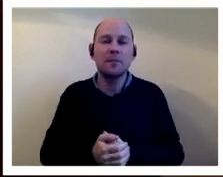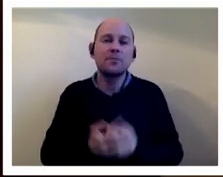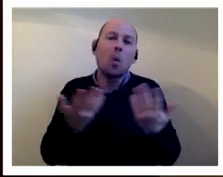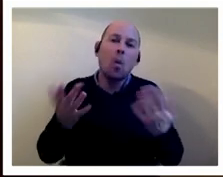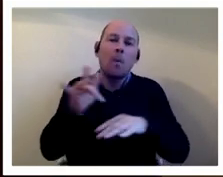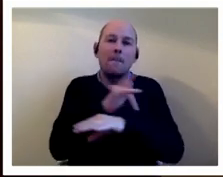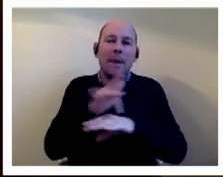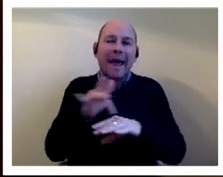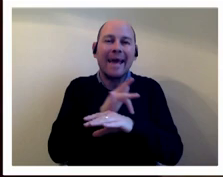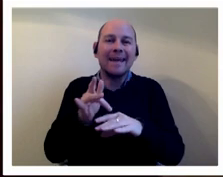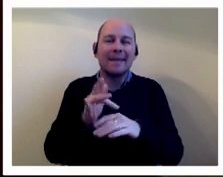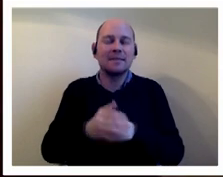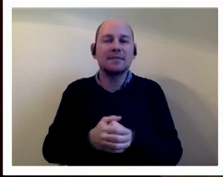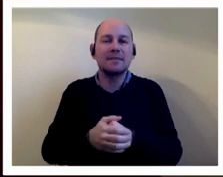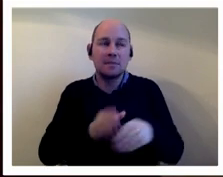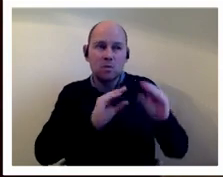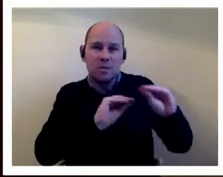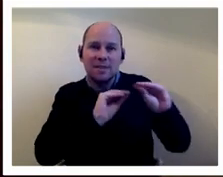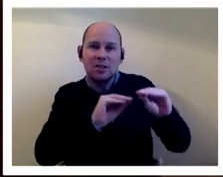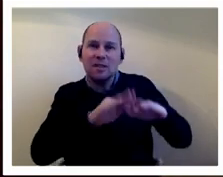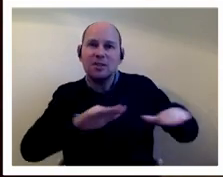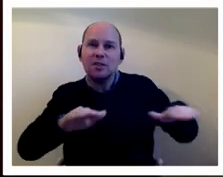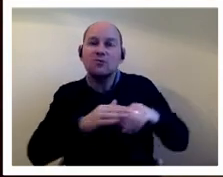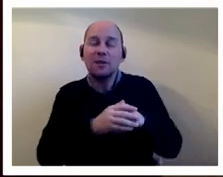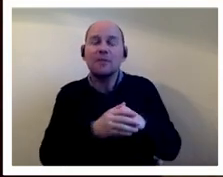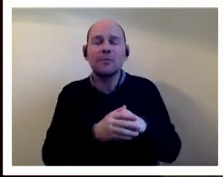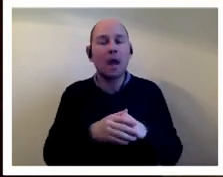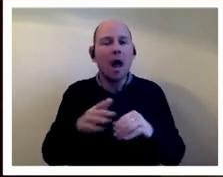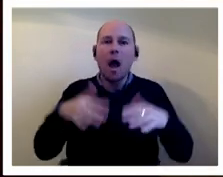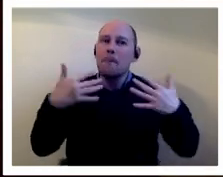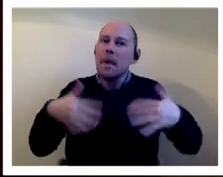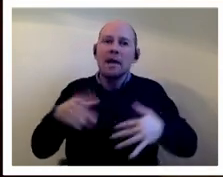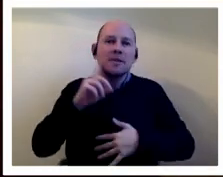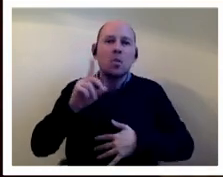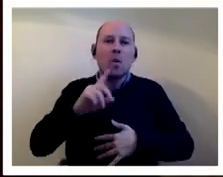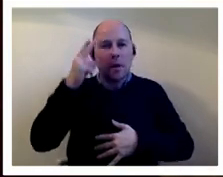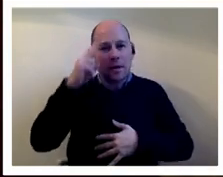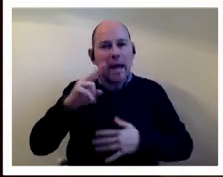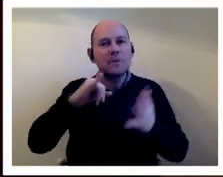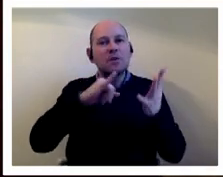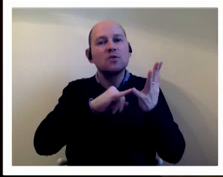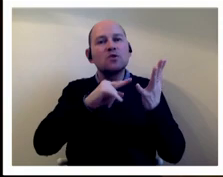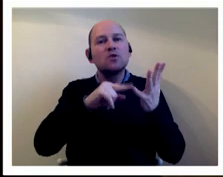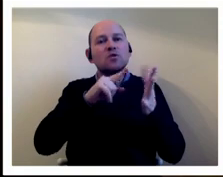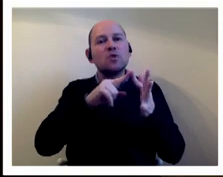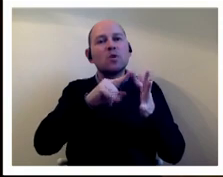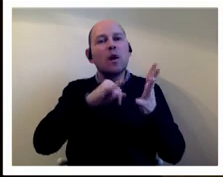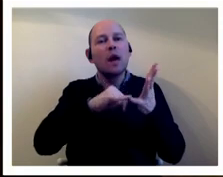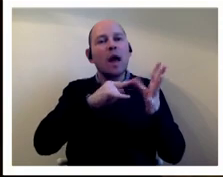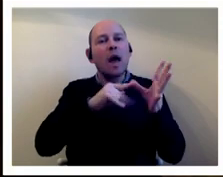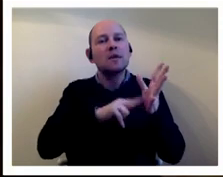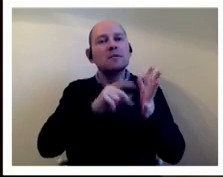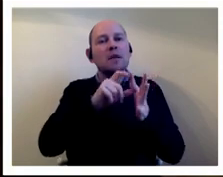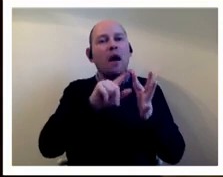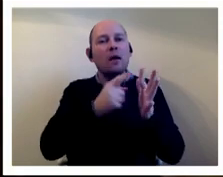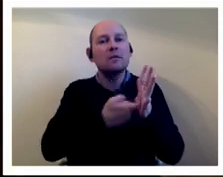classroom um and kind of getting through it that way there's an amazing woman um called sue sanders um who kept coming up again and gaining the